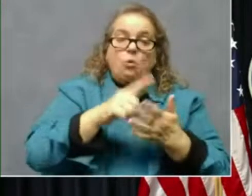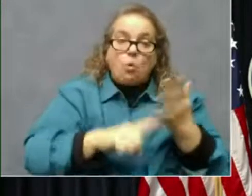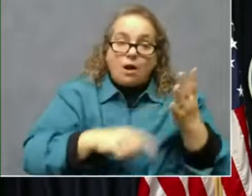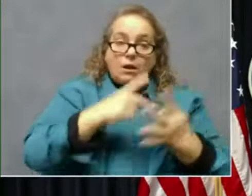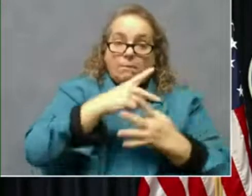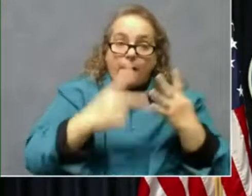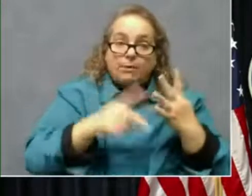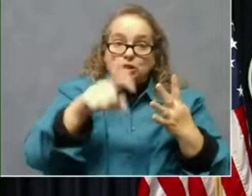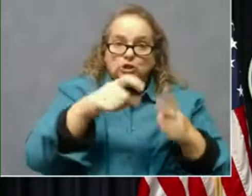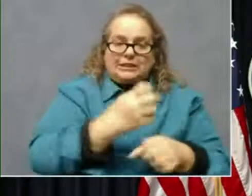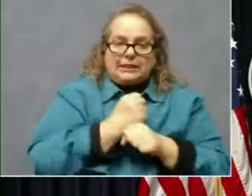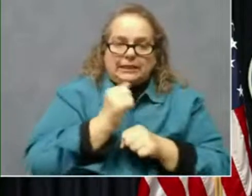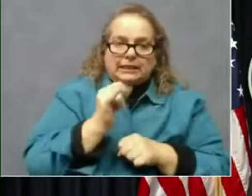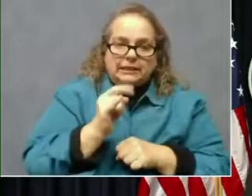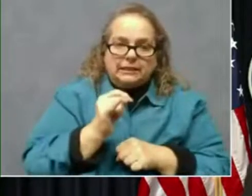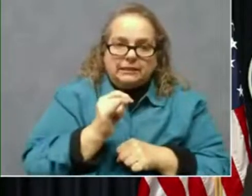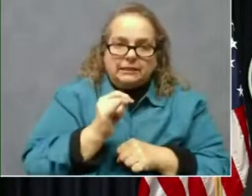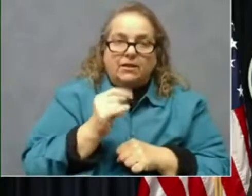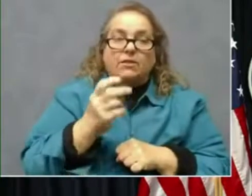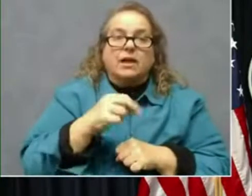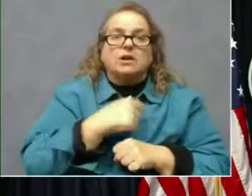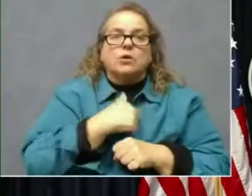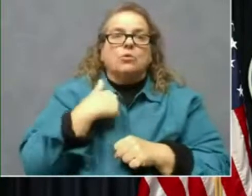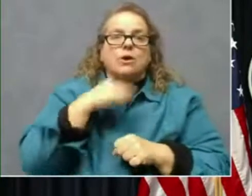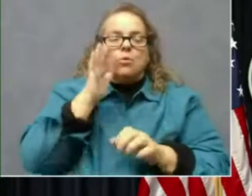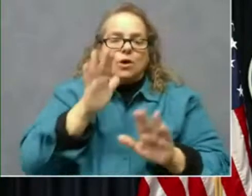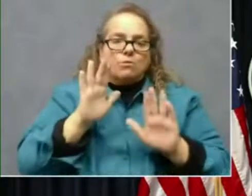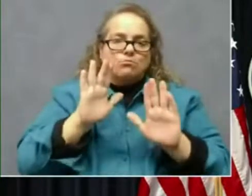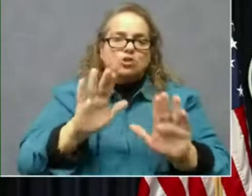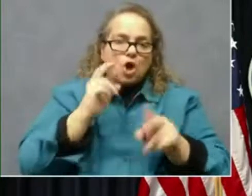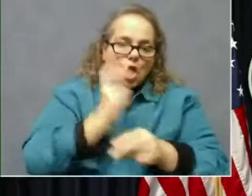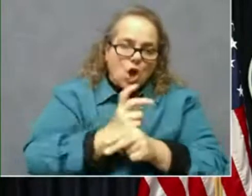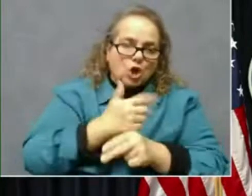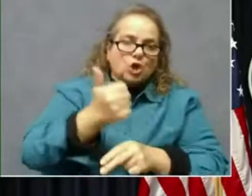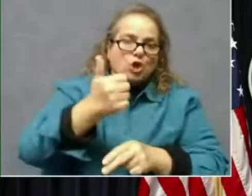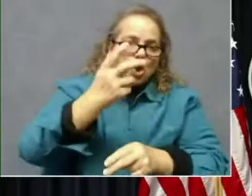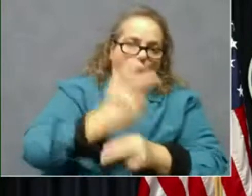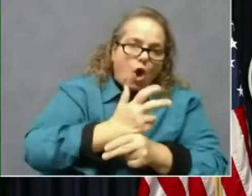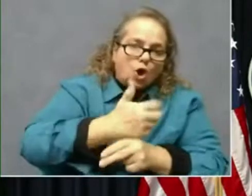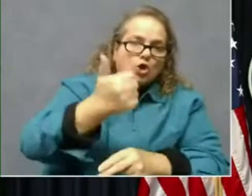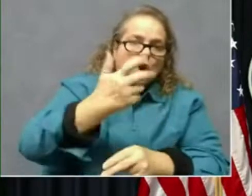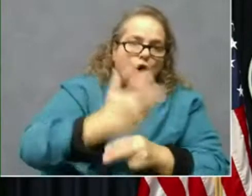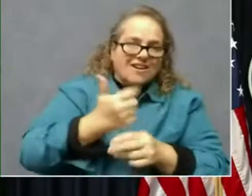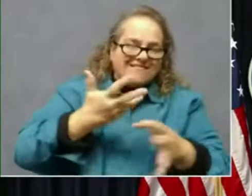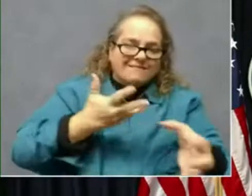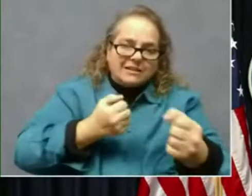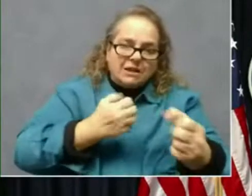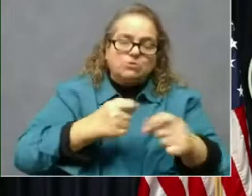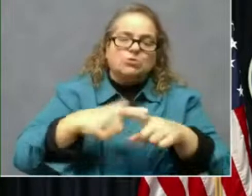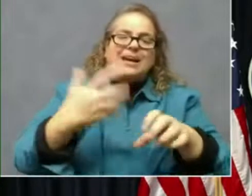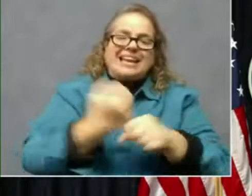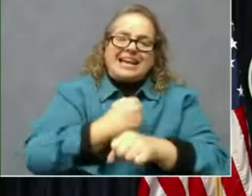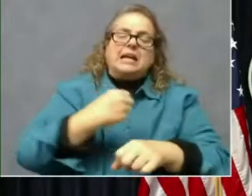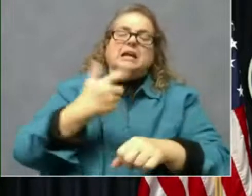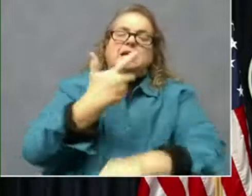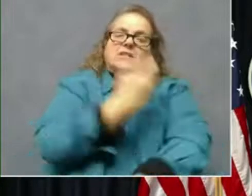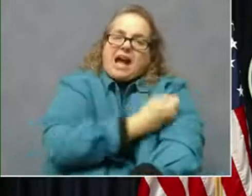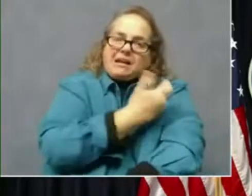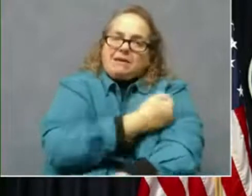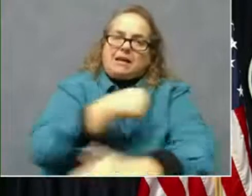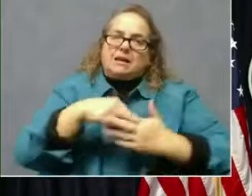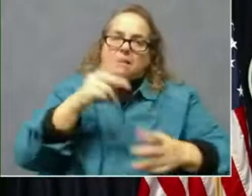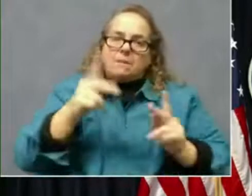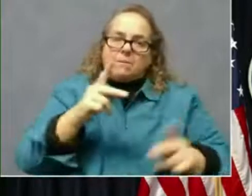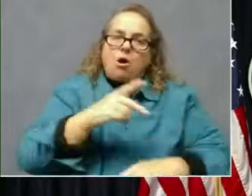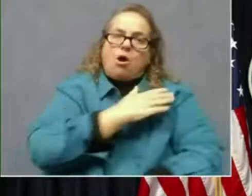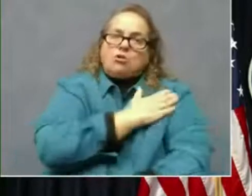pushing harder and harder and harder to get these vaccines in people's arms so much faster. And we're going to